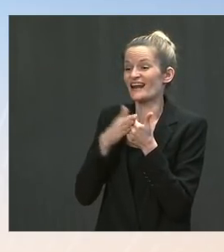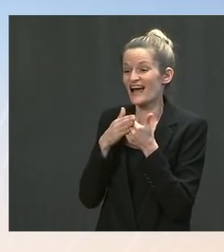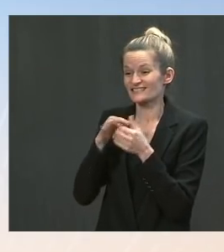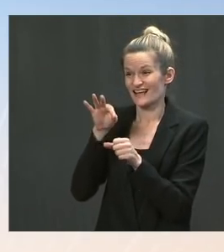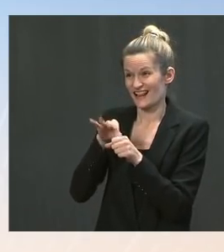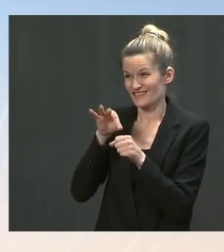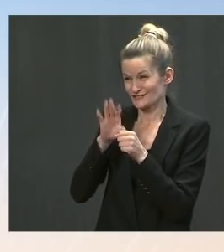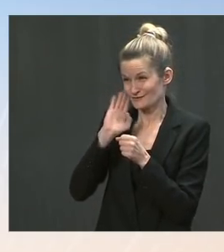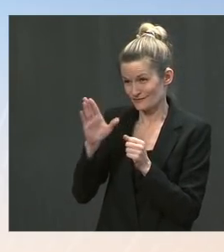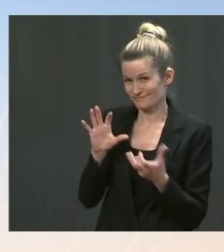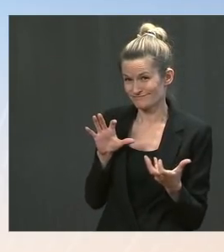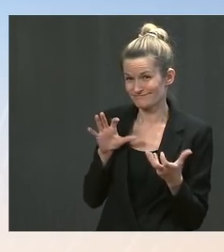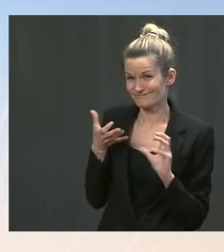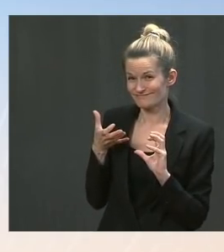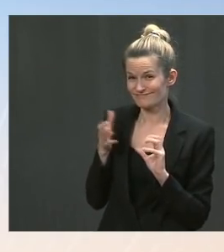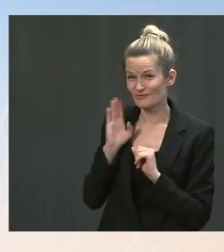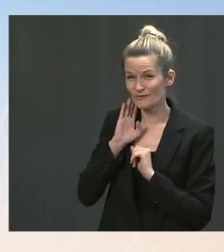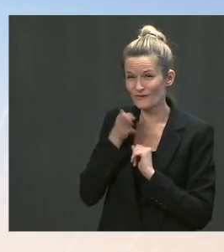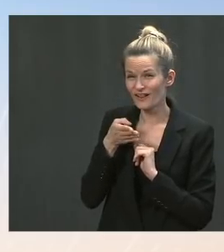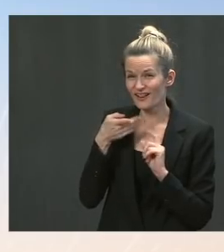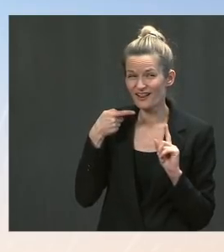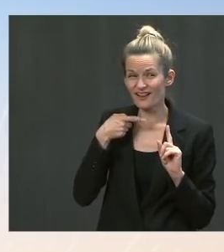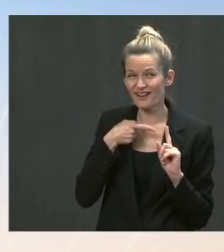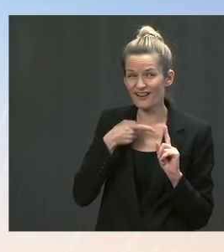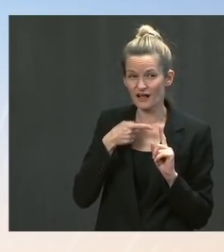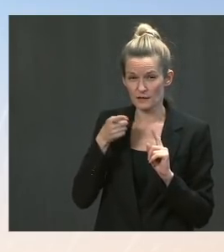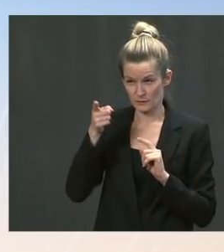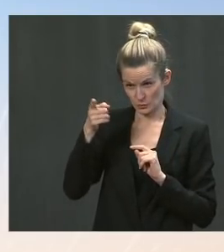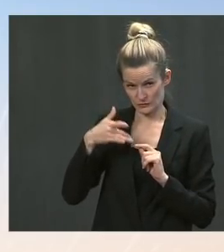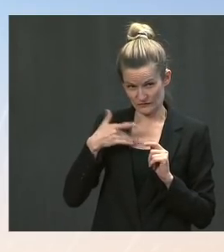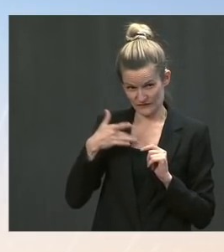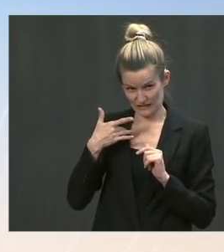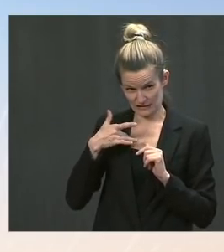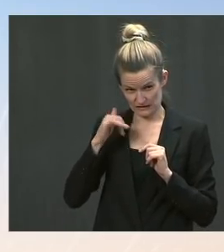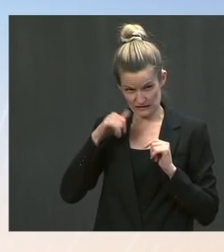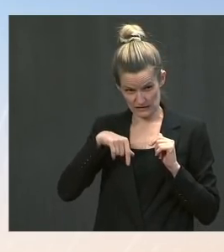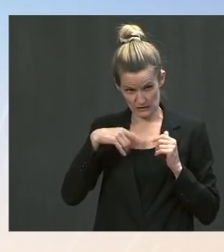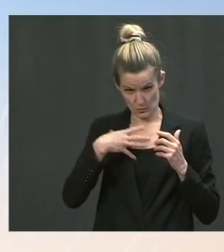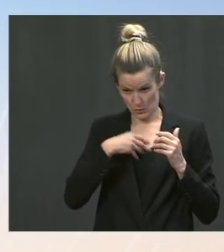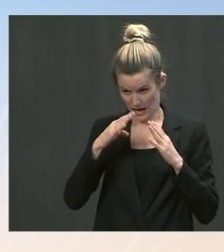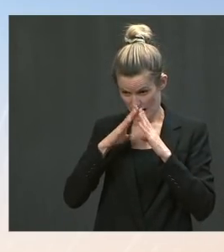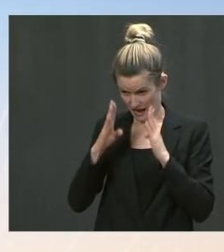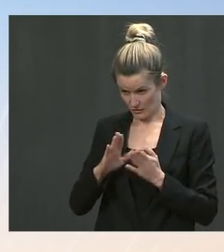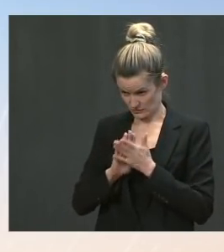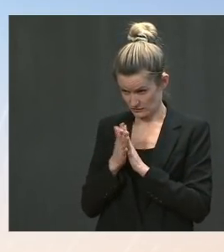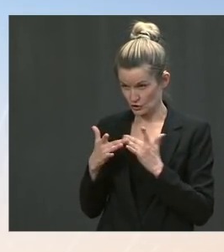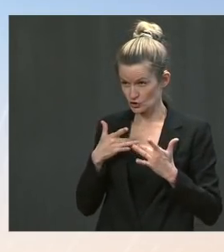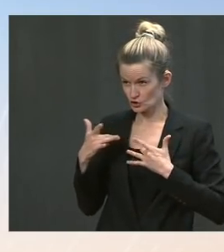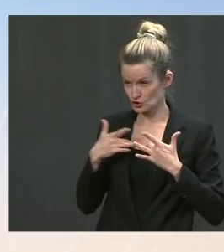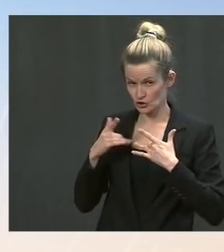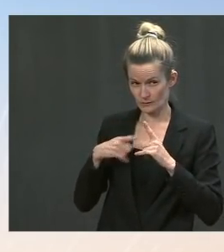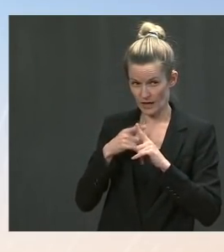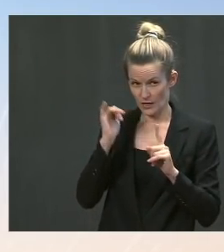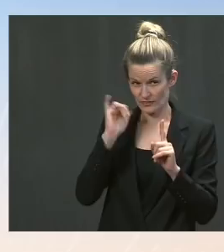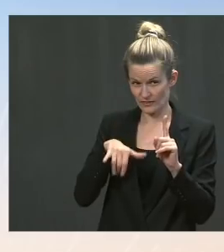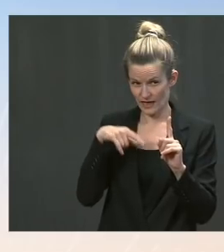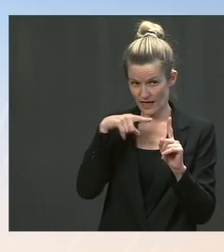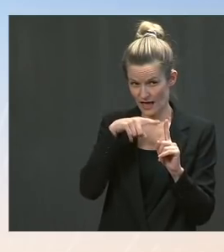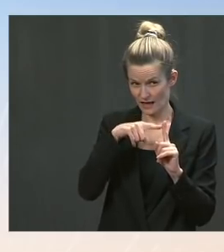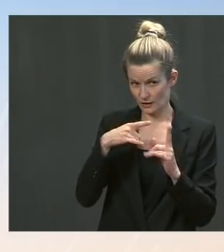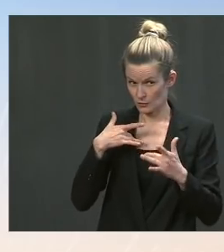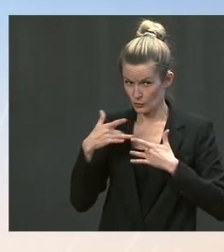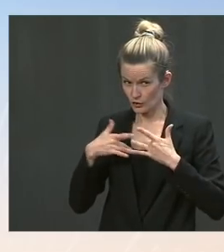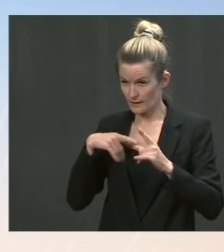this? Is this something that concerns this administration that puts democracy on the center of foreign policy as well?